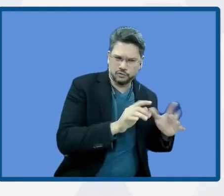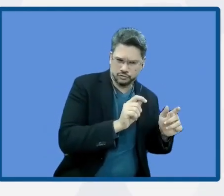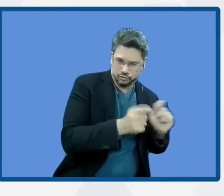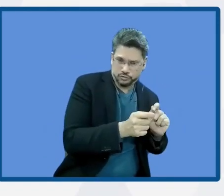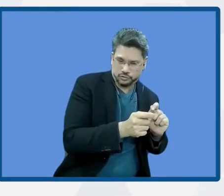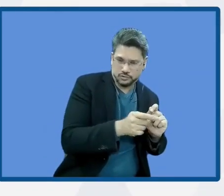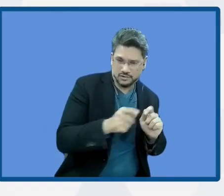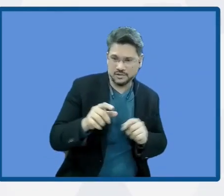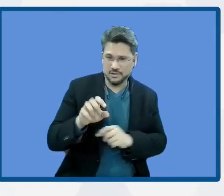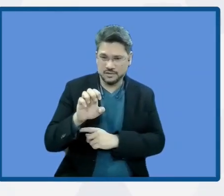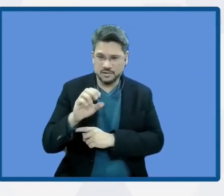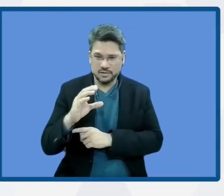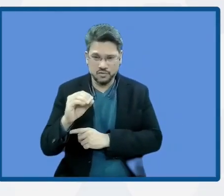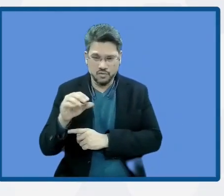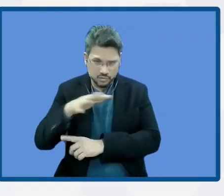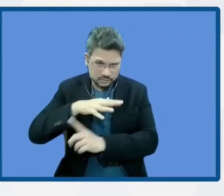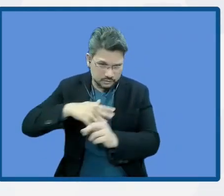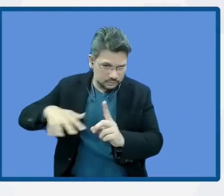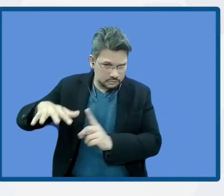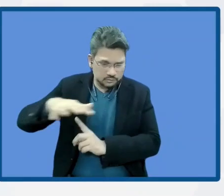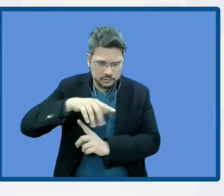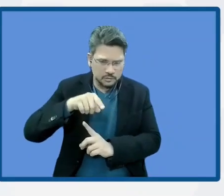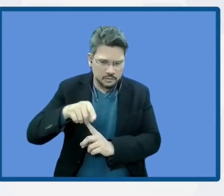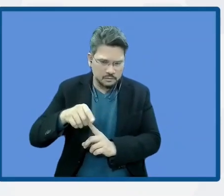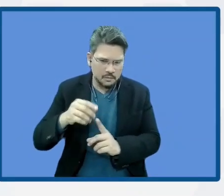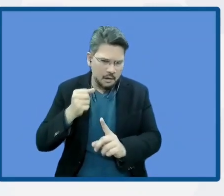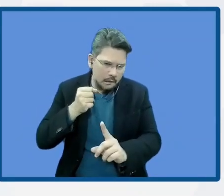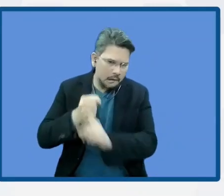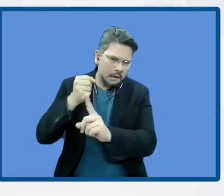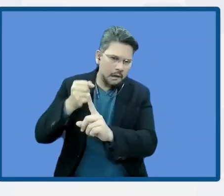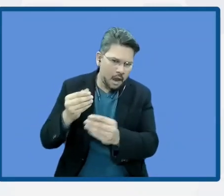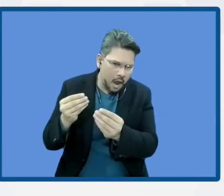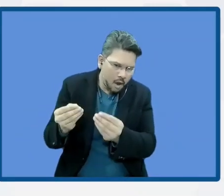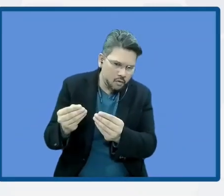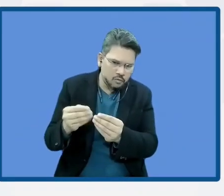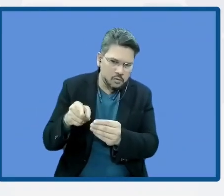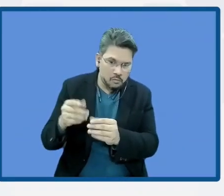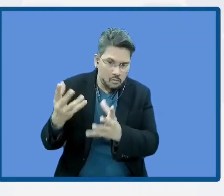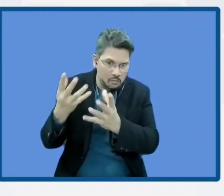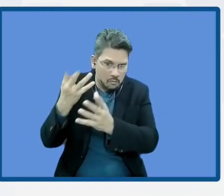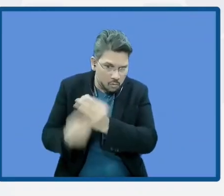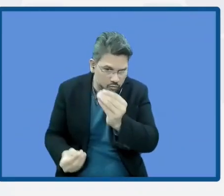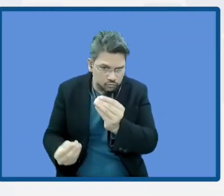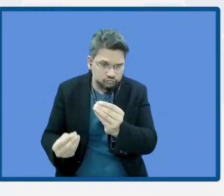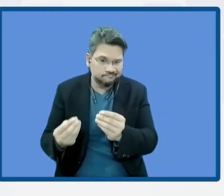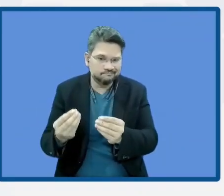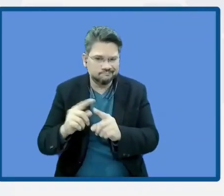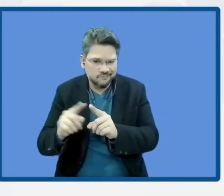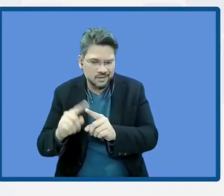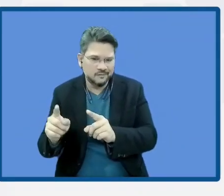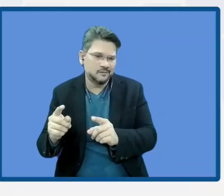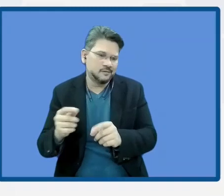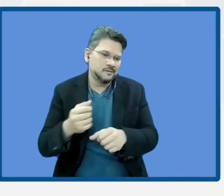get the impacts. They will lose their capabilities to provide goods and services in the long run.